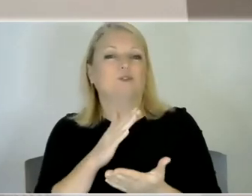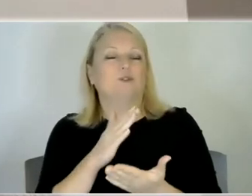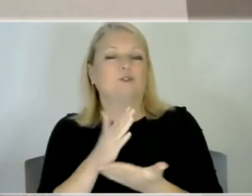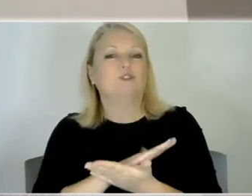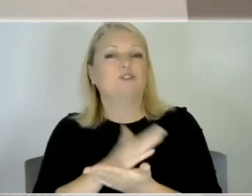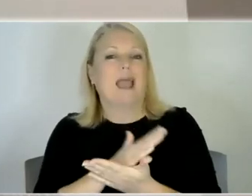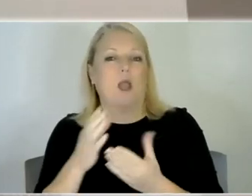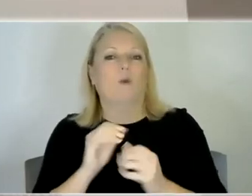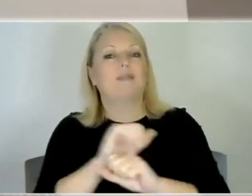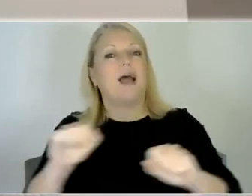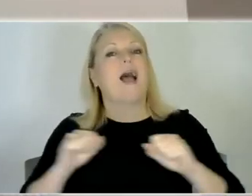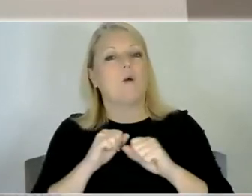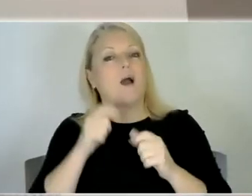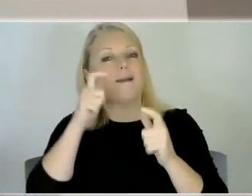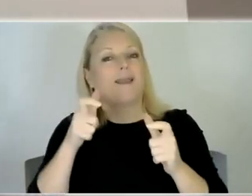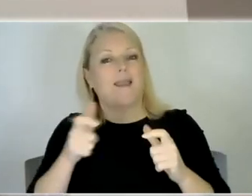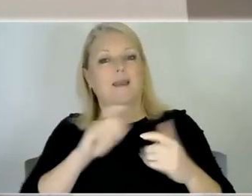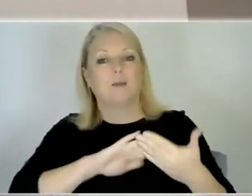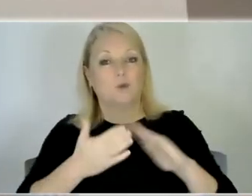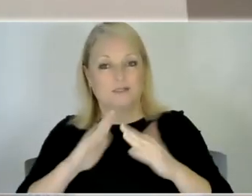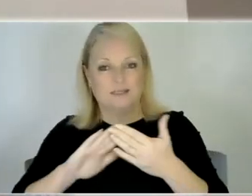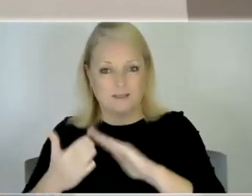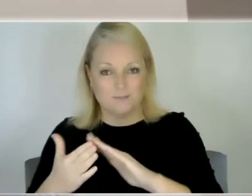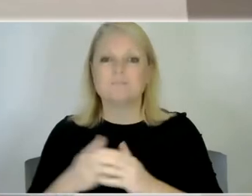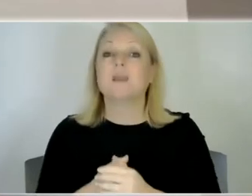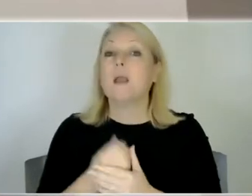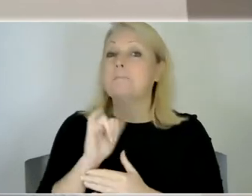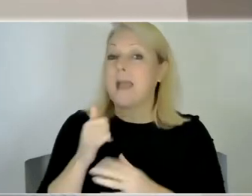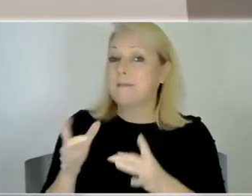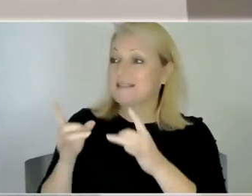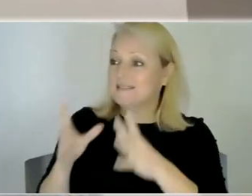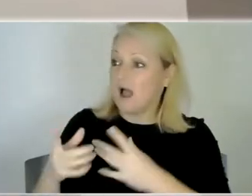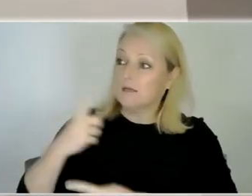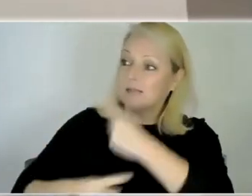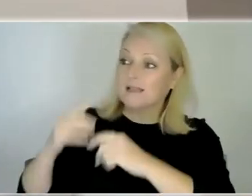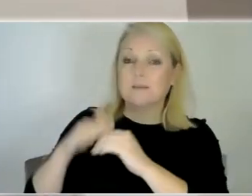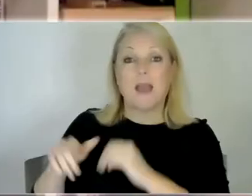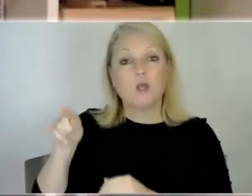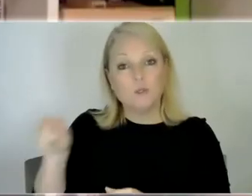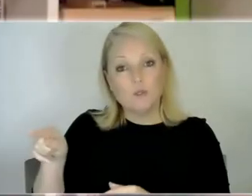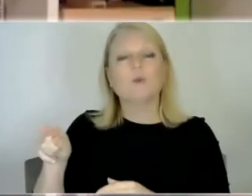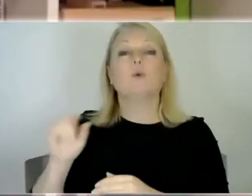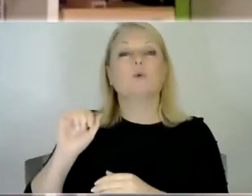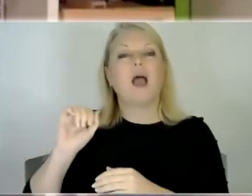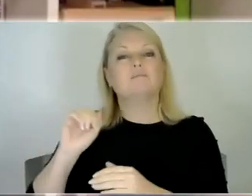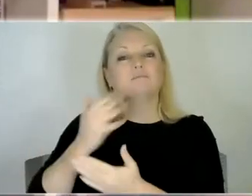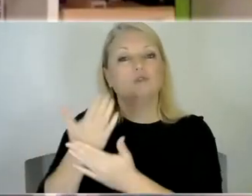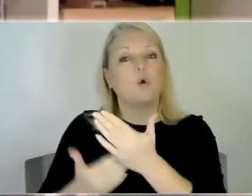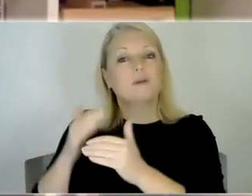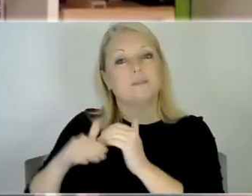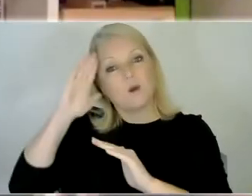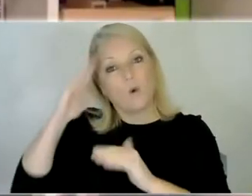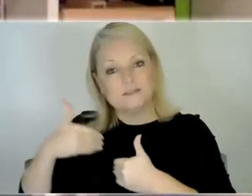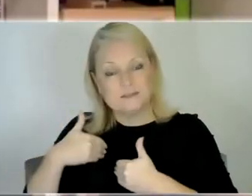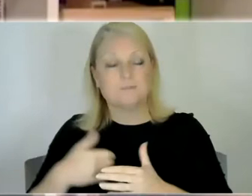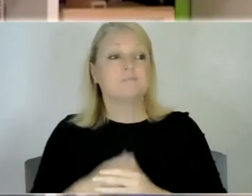well. Did you want to maybe tell us a little bit about you and stories about autism? Yeah sure so I'm like